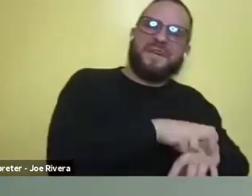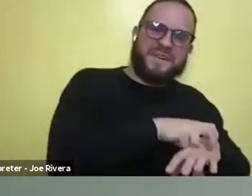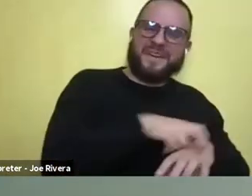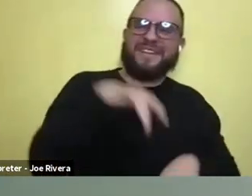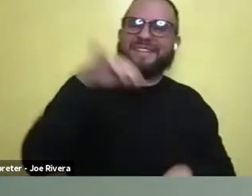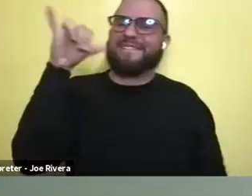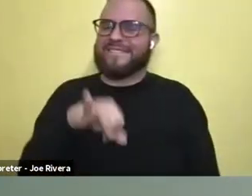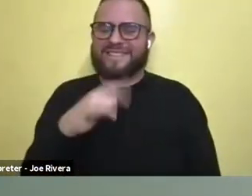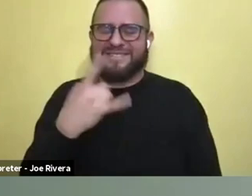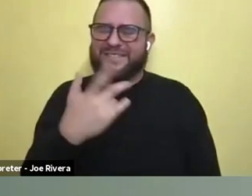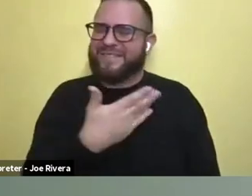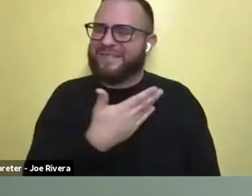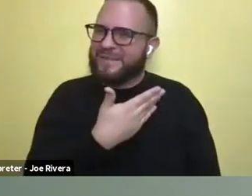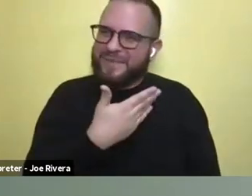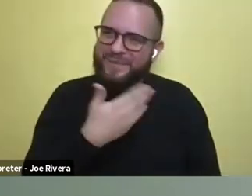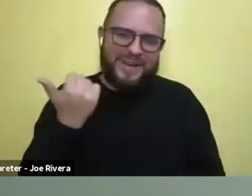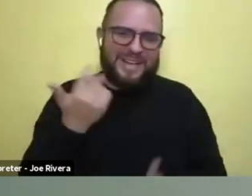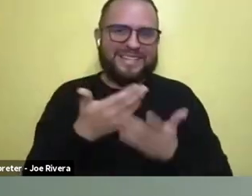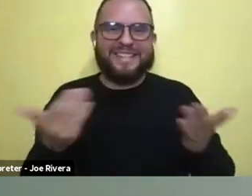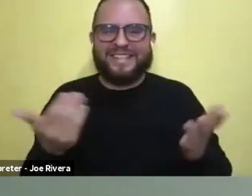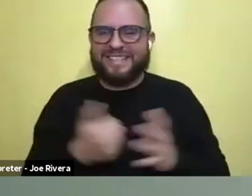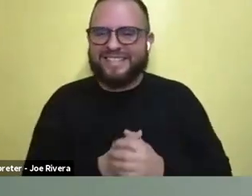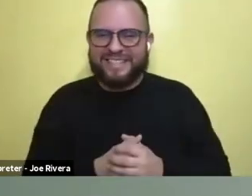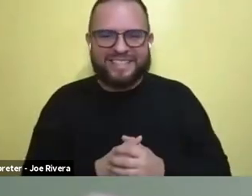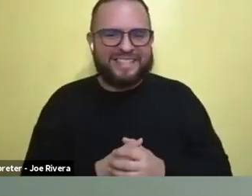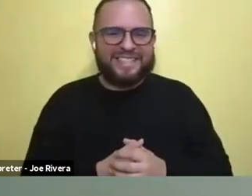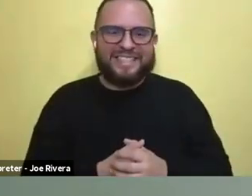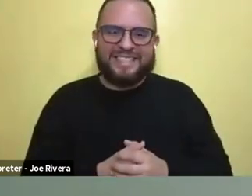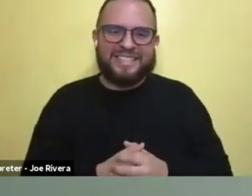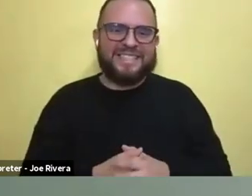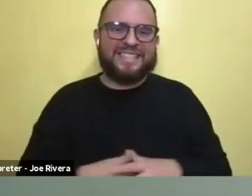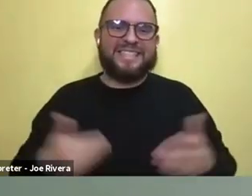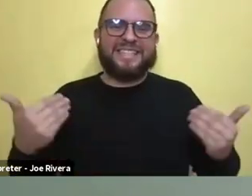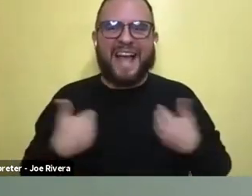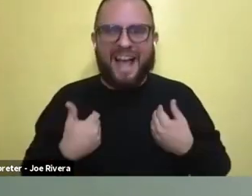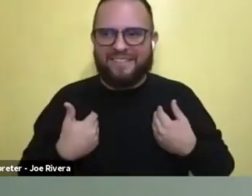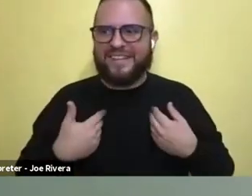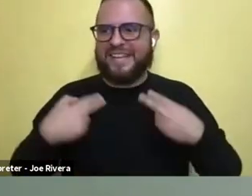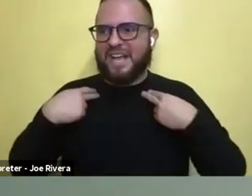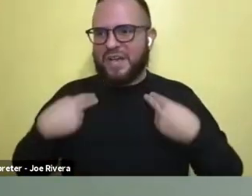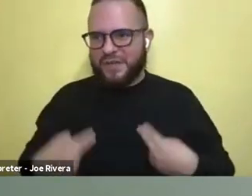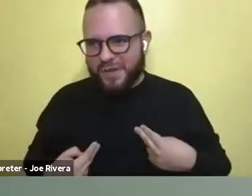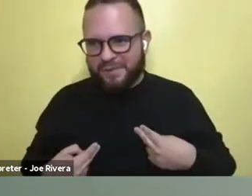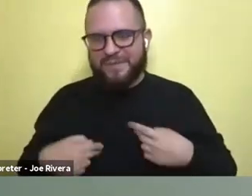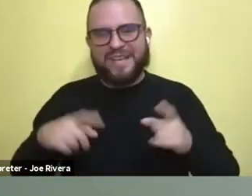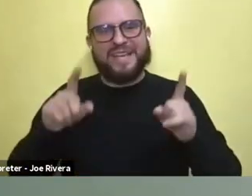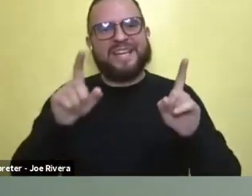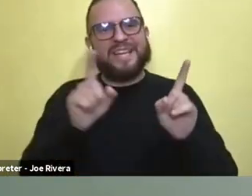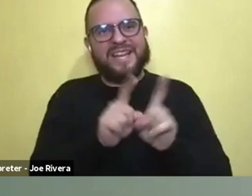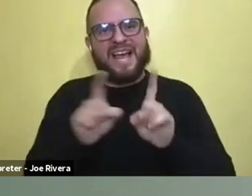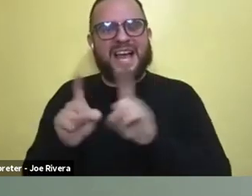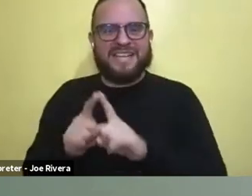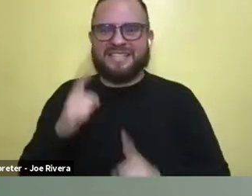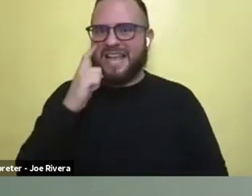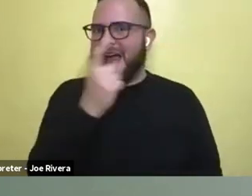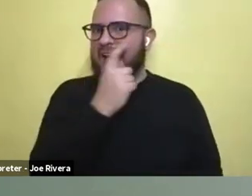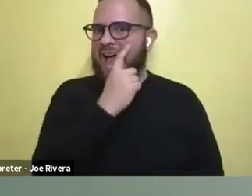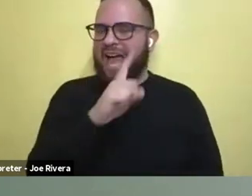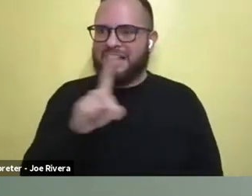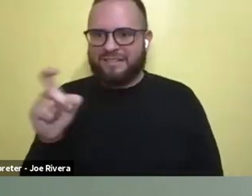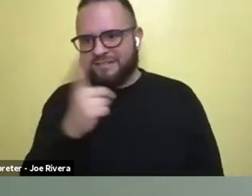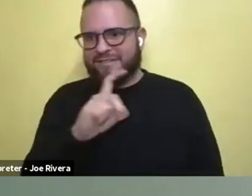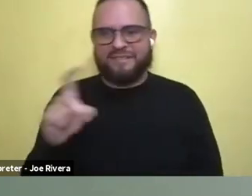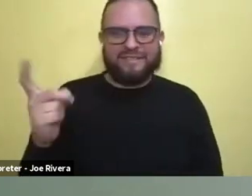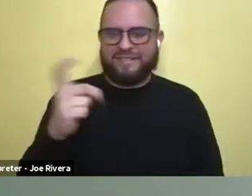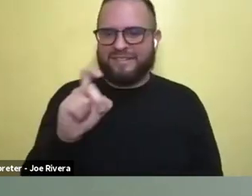was one of the best things, you know, having a human as our eyelines doing all these crazy little